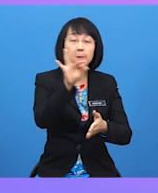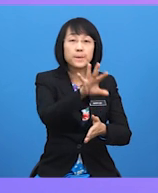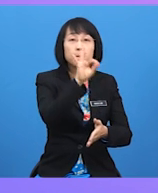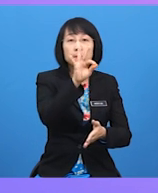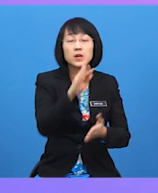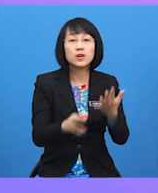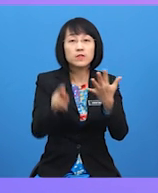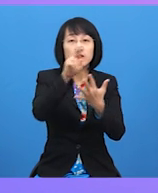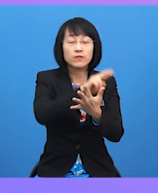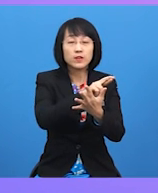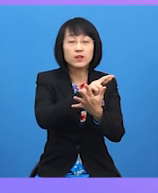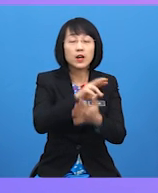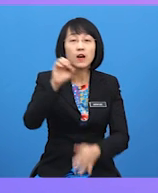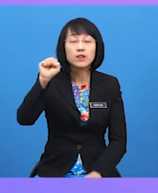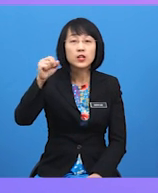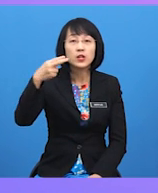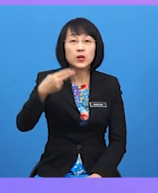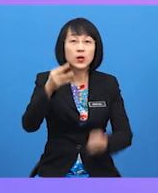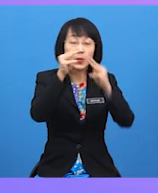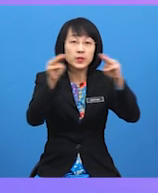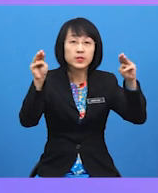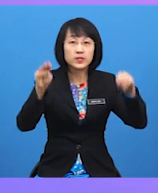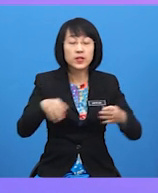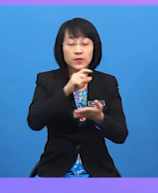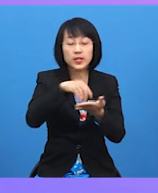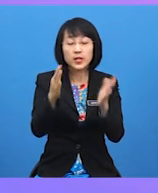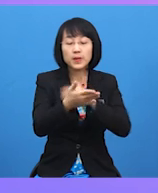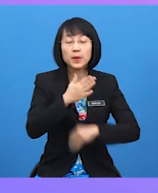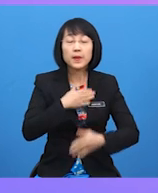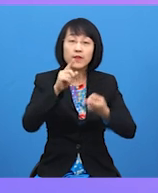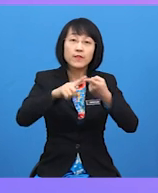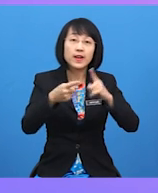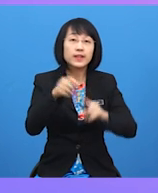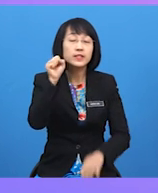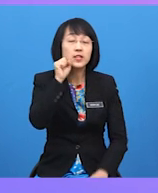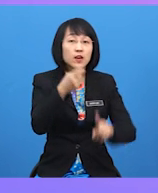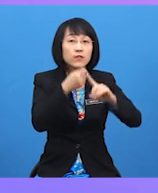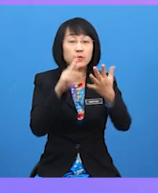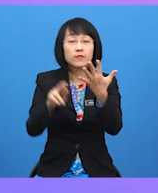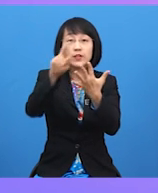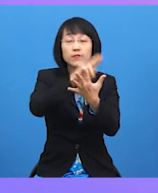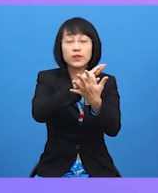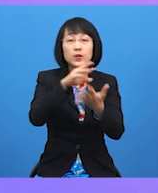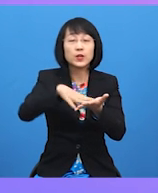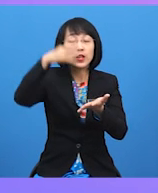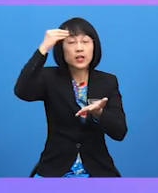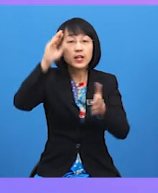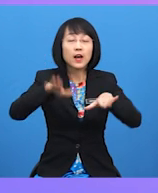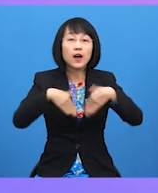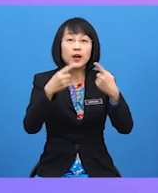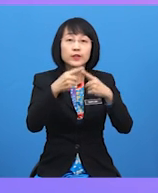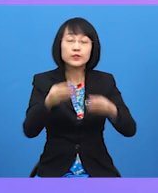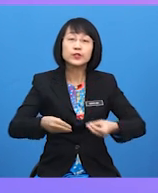of the Sherlock Holmes Museum, written by my friend Sarah. From the review, we learned